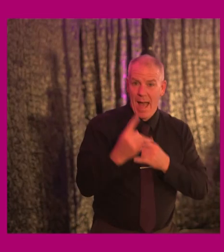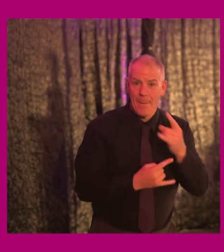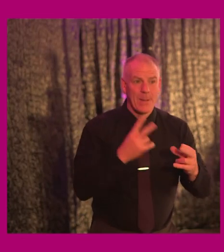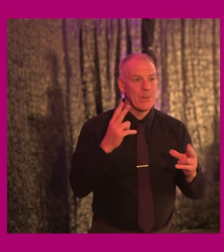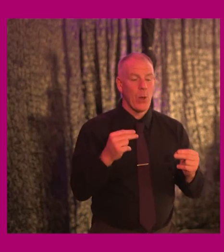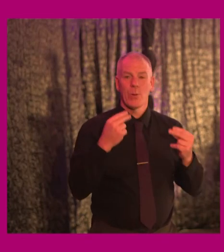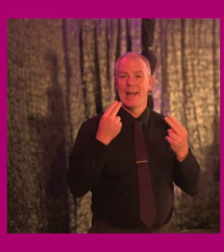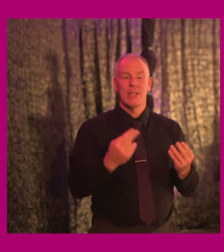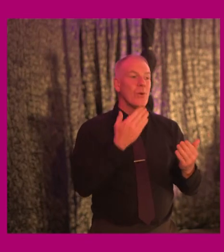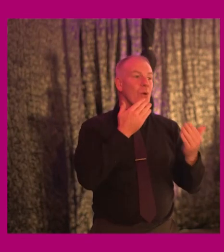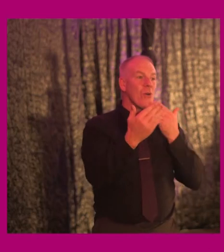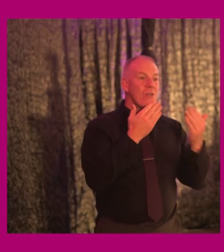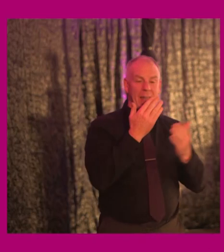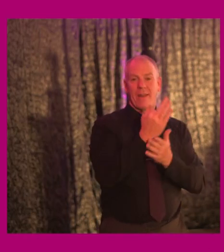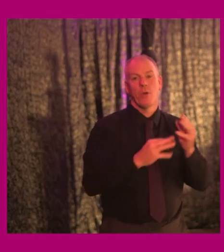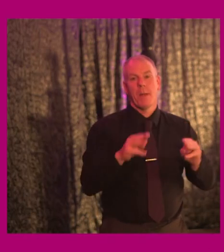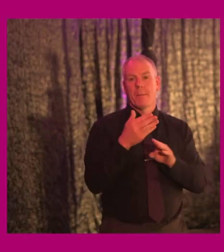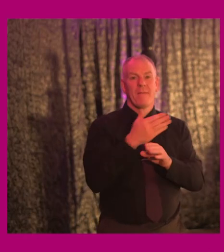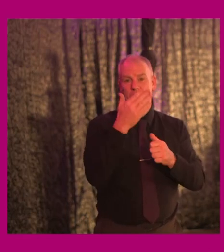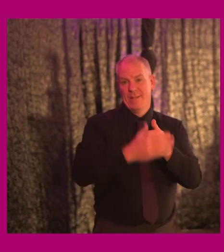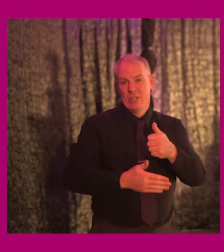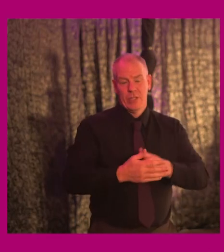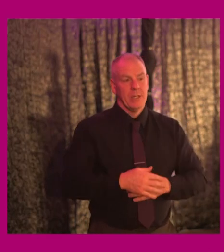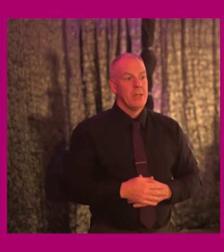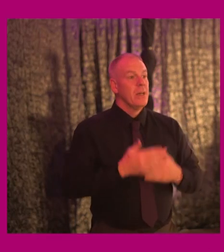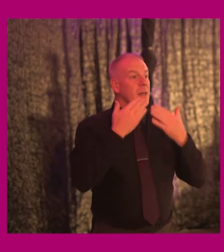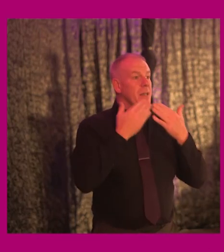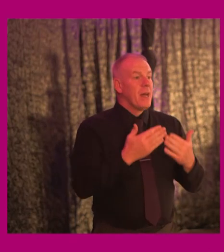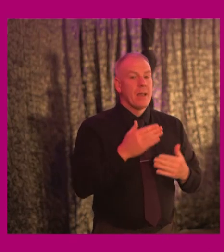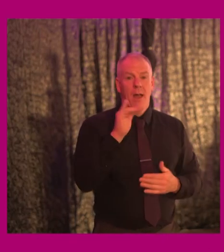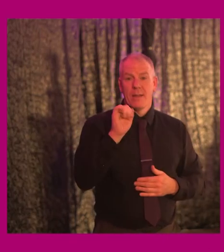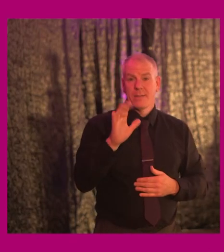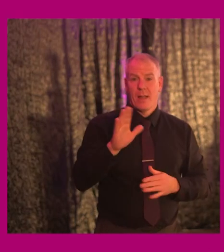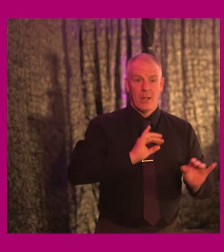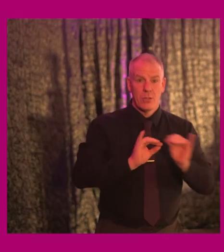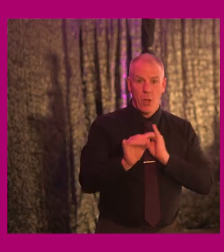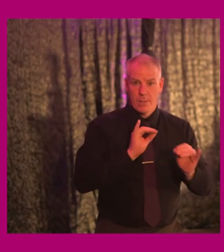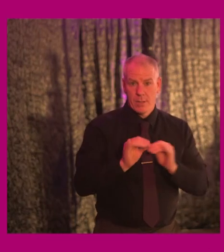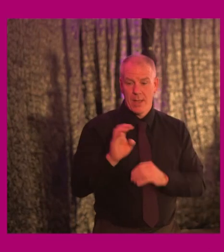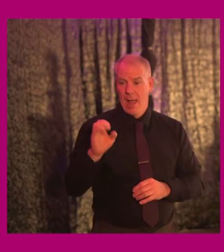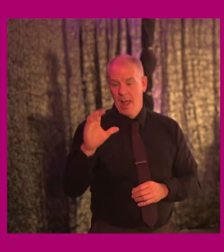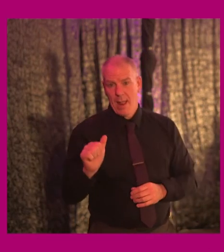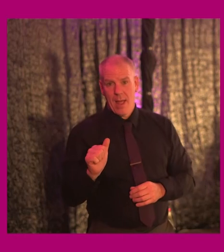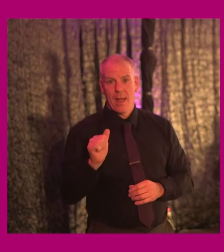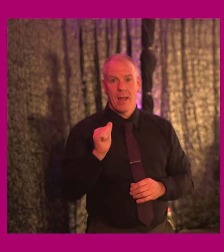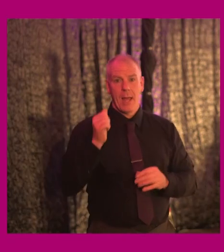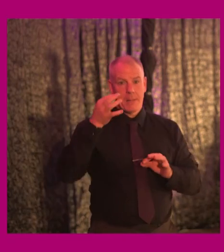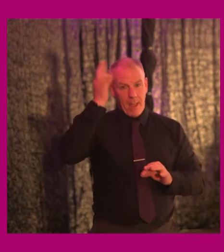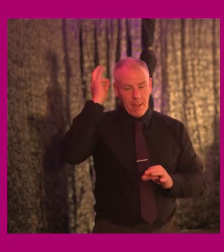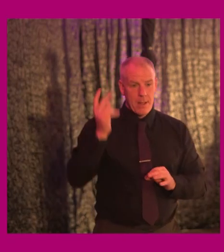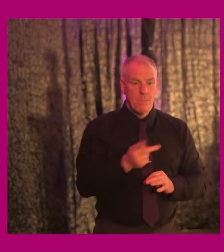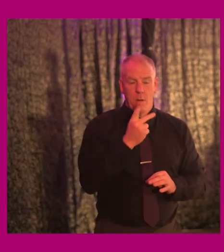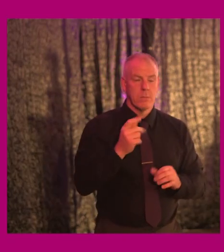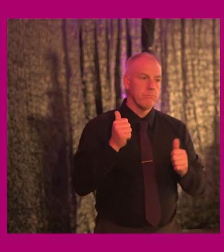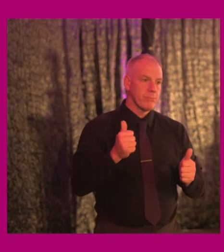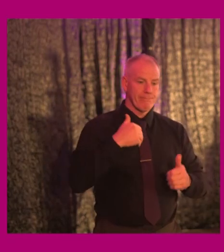do some thank yous, uh, before we close today. I want to thank our ISL interpreters, Ella and Michael. Uh, they've